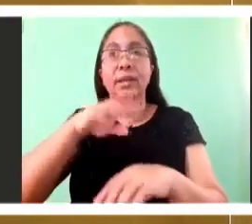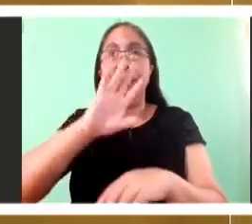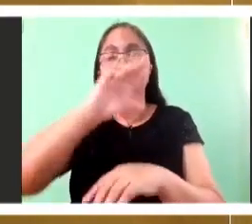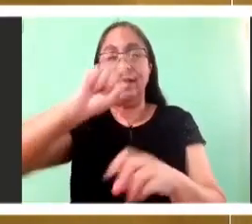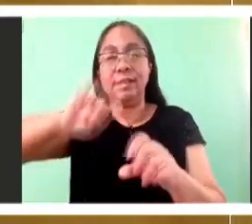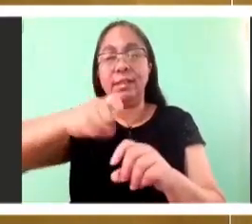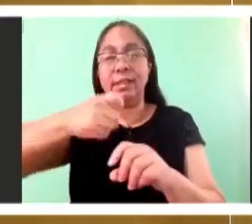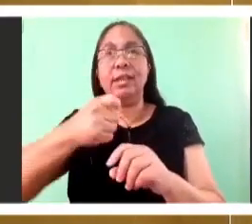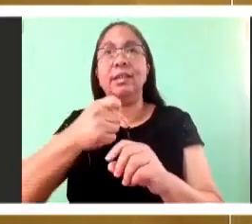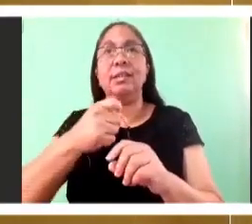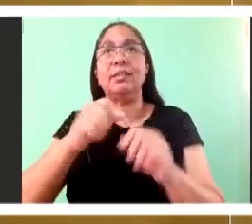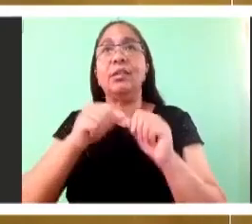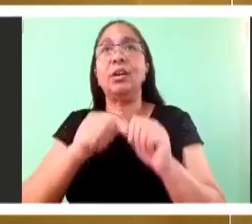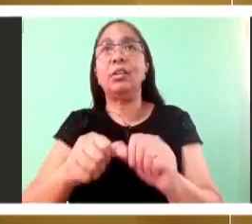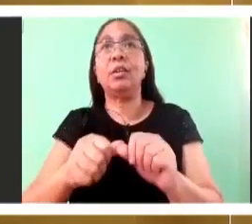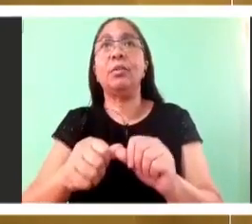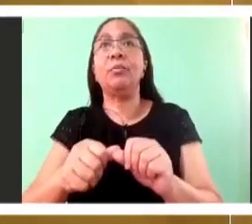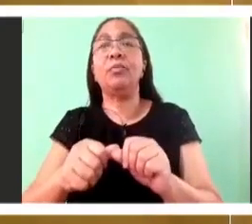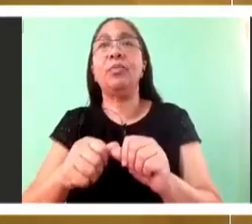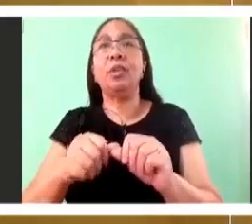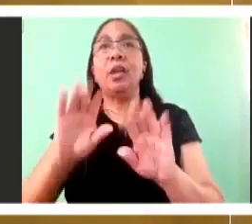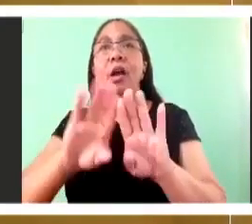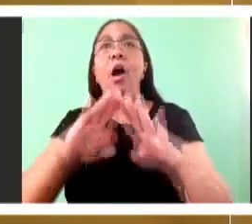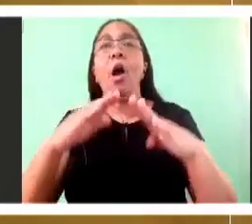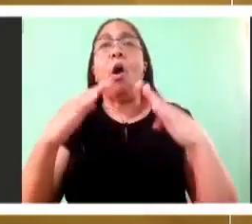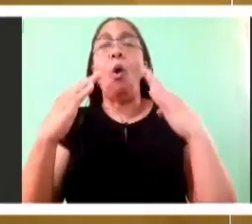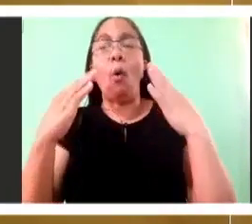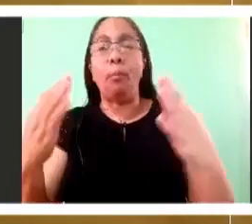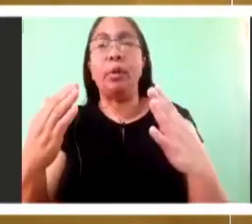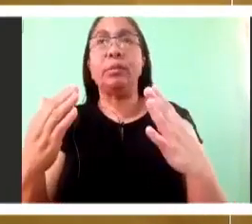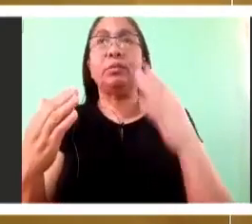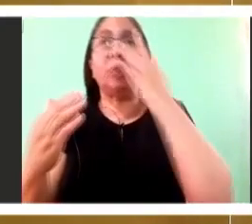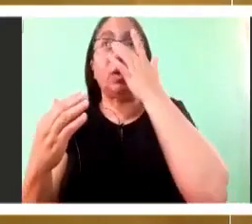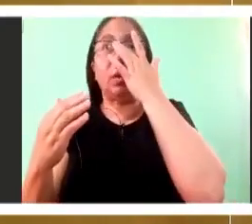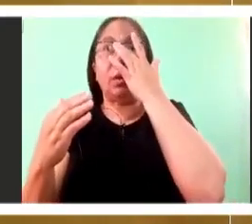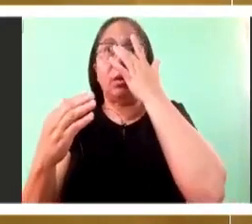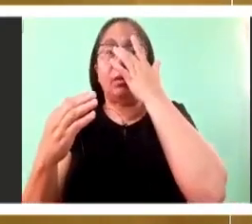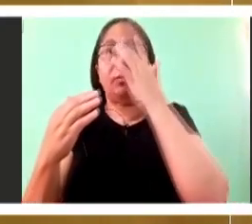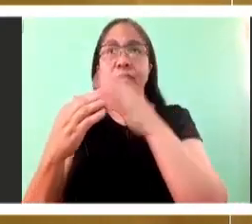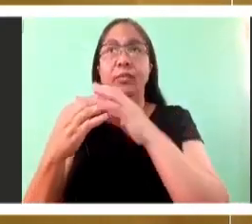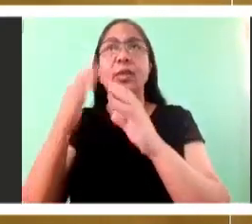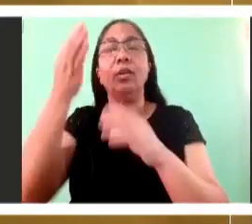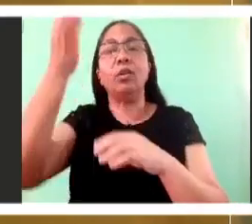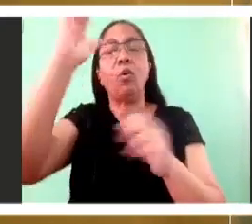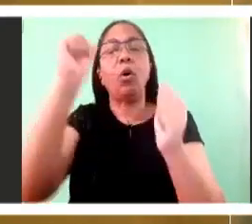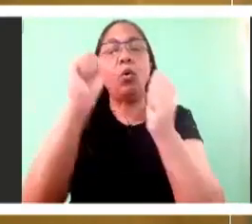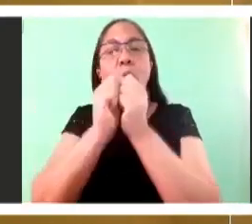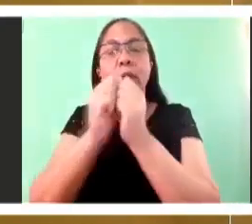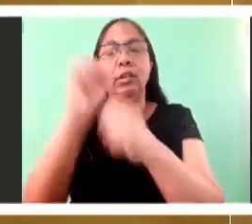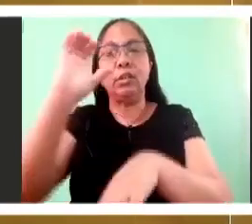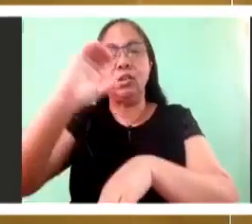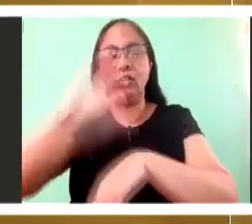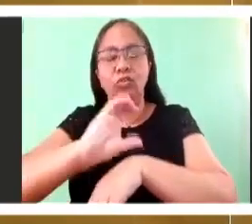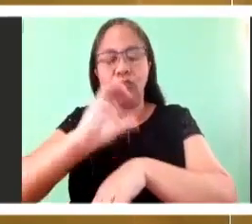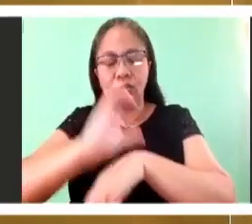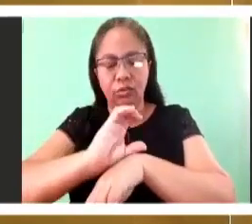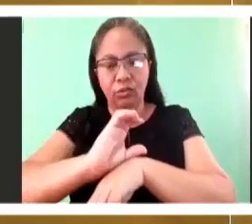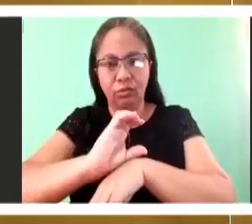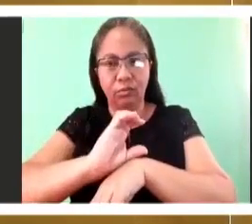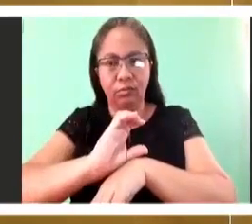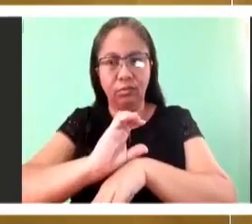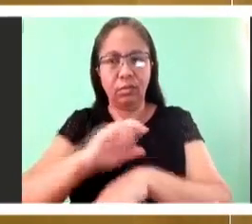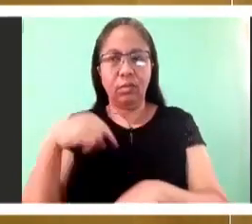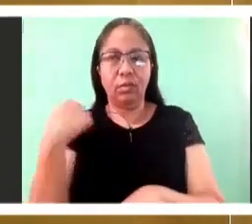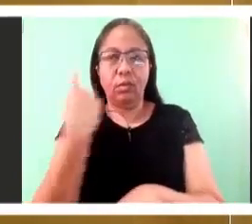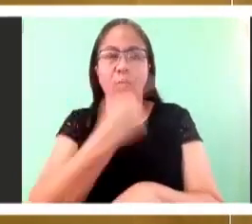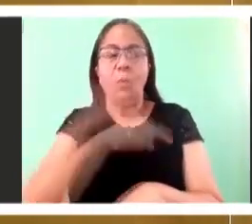And we have to believe that Jesus is God and that he's done what he has done. And then we could start to put our mind and our heart to